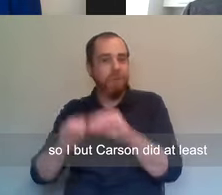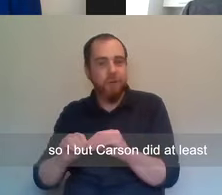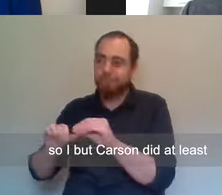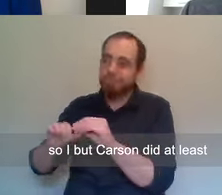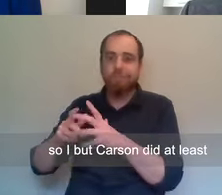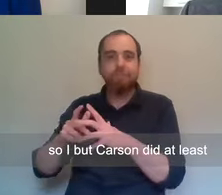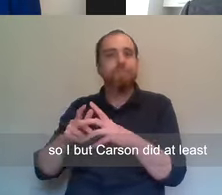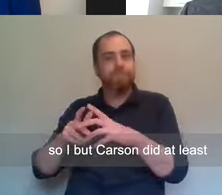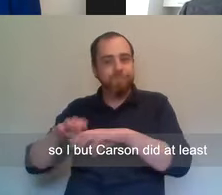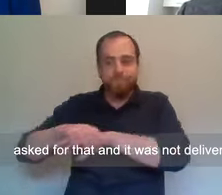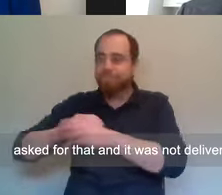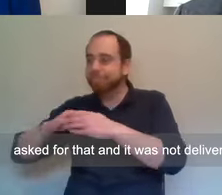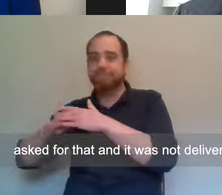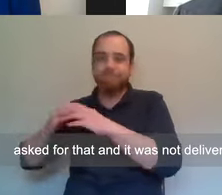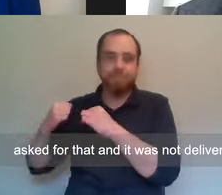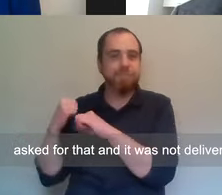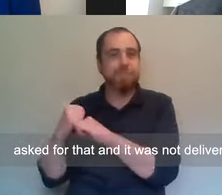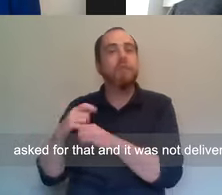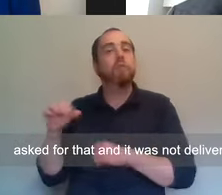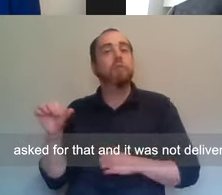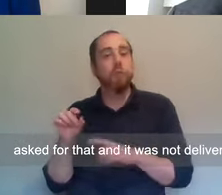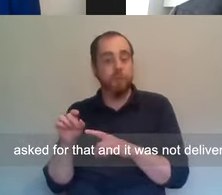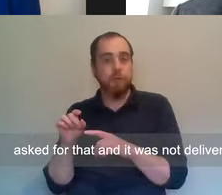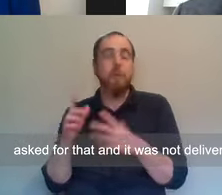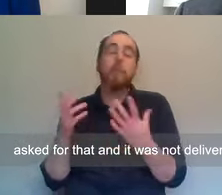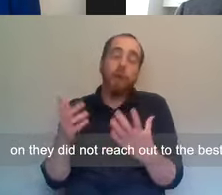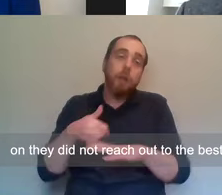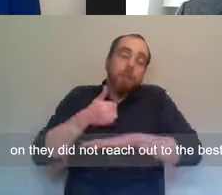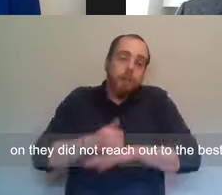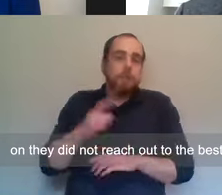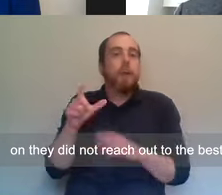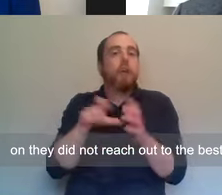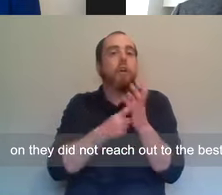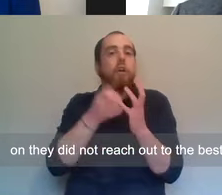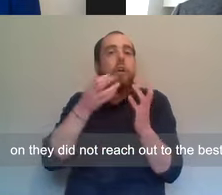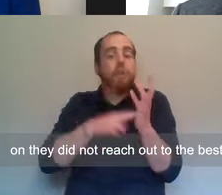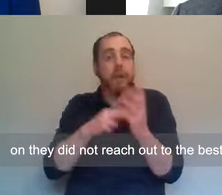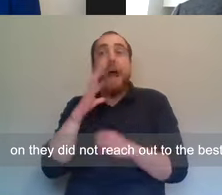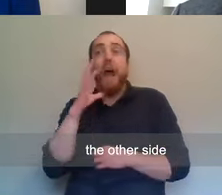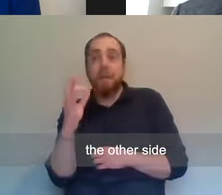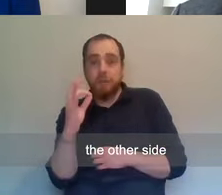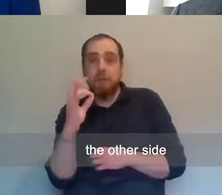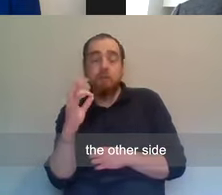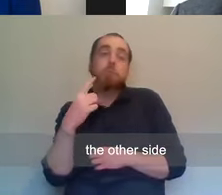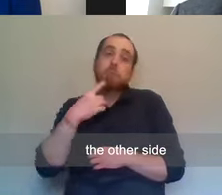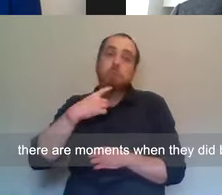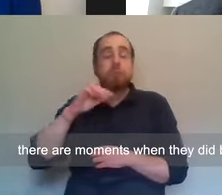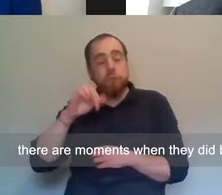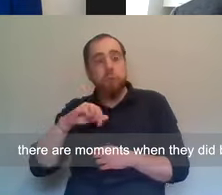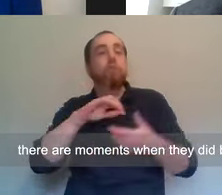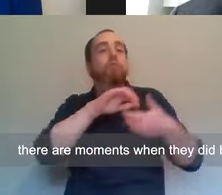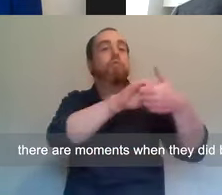But Carson did at least ask for that, and it was not delivered on. They did not reach out to the best on the other side.